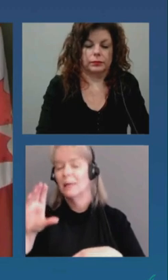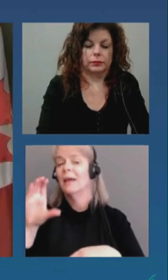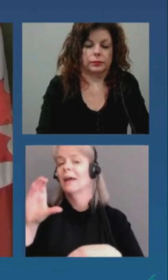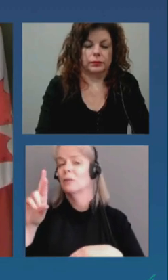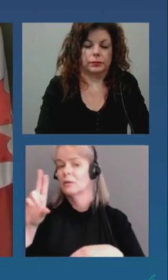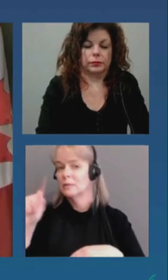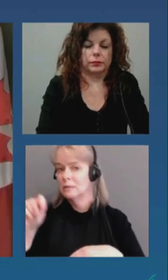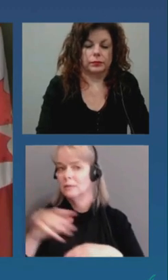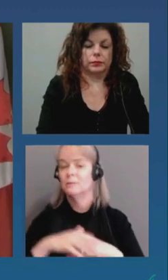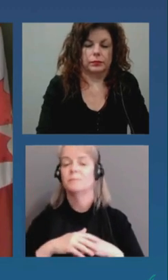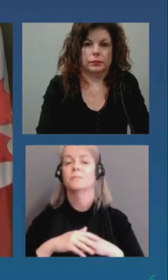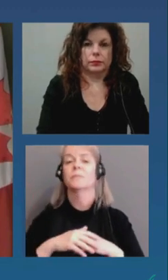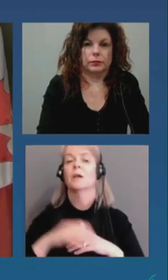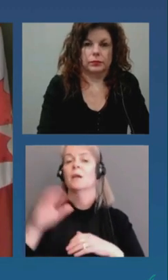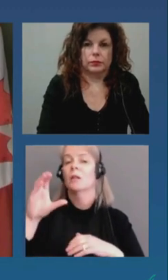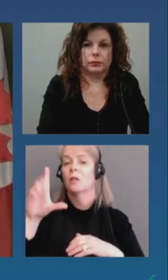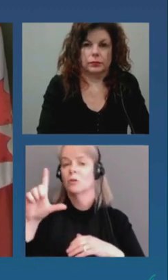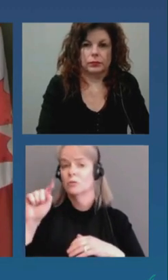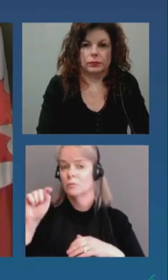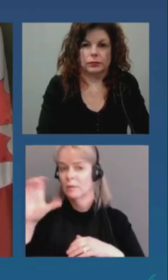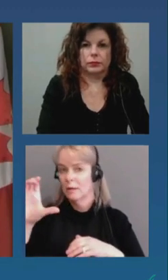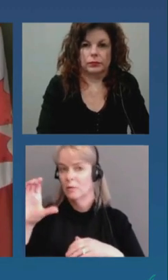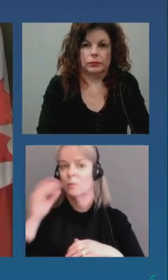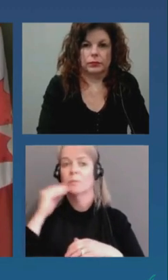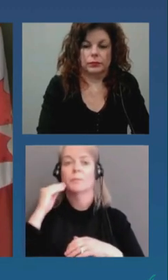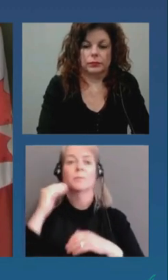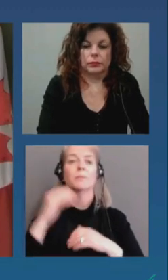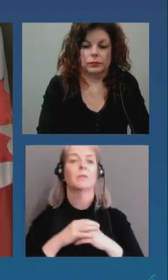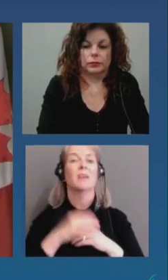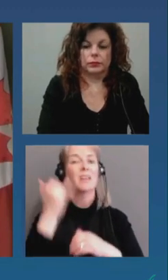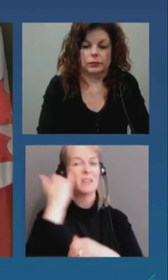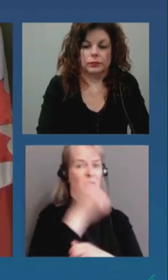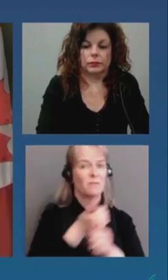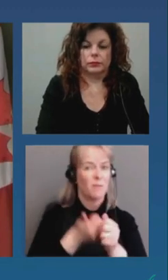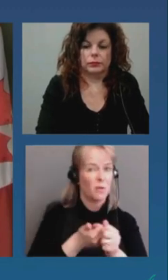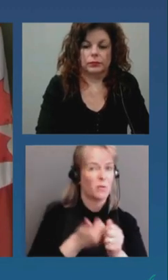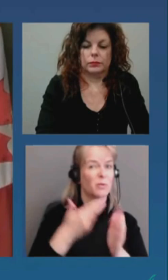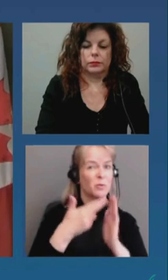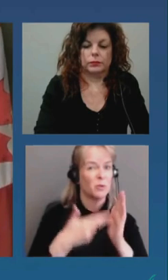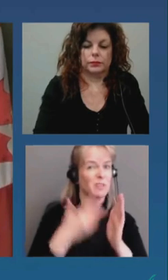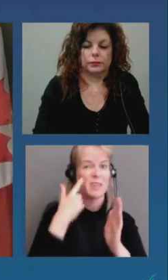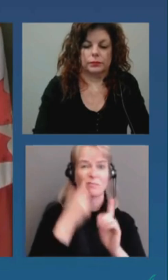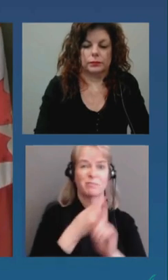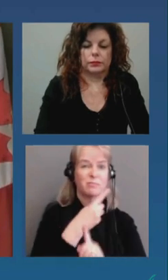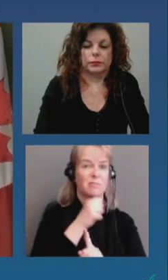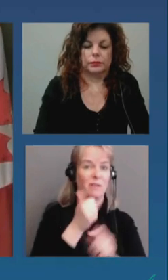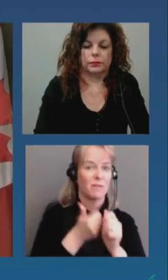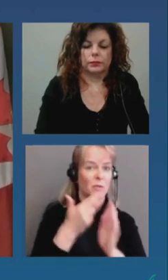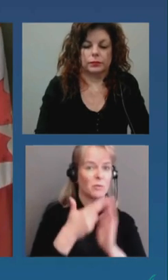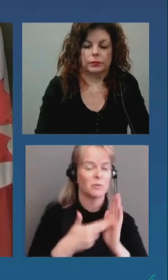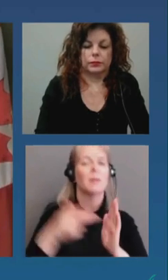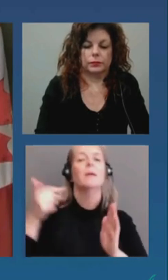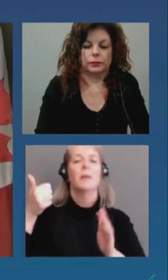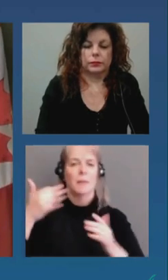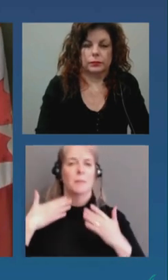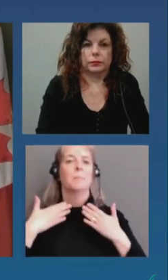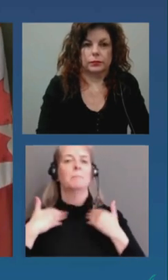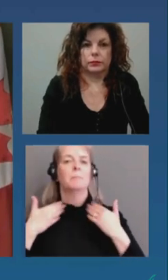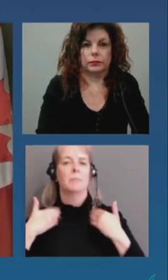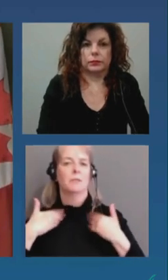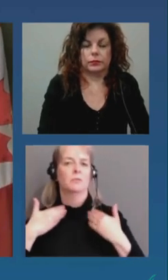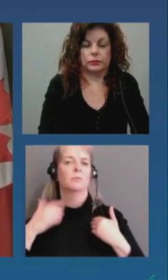They have to follow the rules. It would be the Ministry of Labor, and as a matter of fact, last week in the Ministry of Labor was here in town,